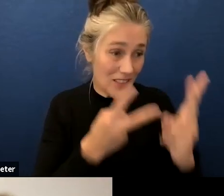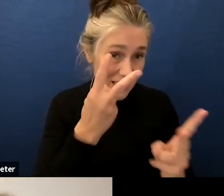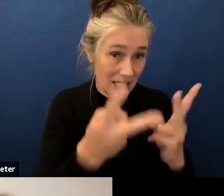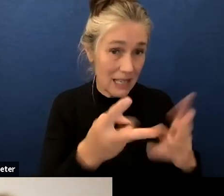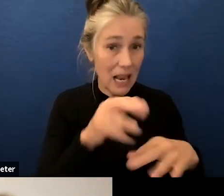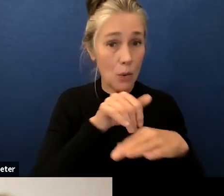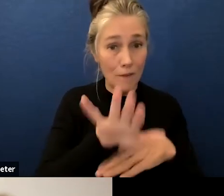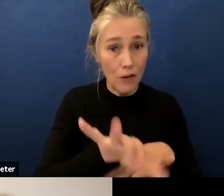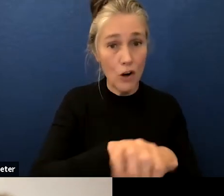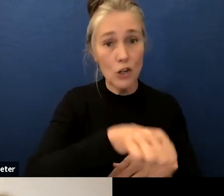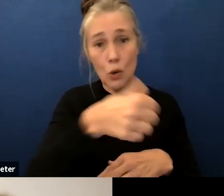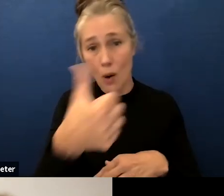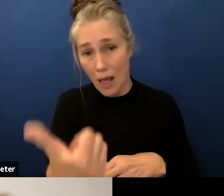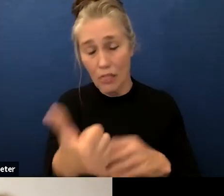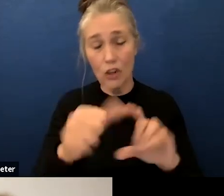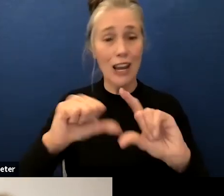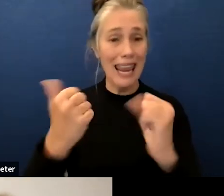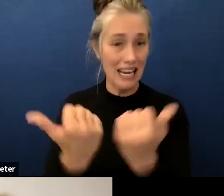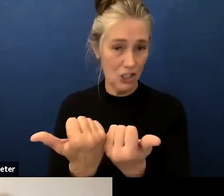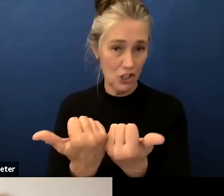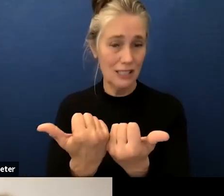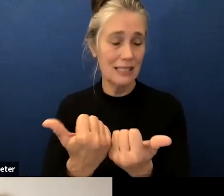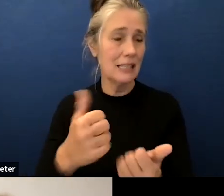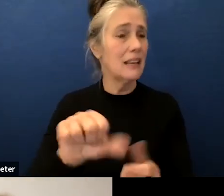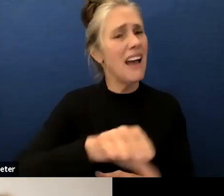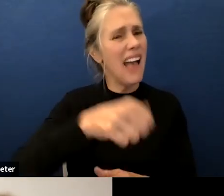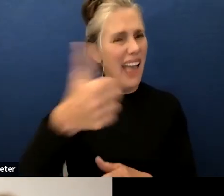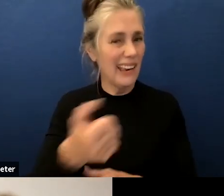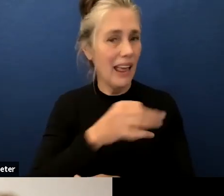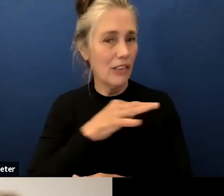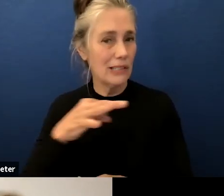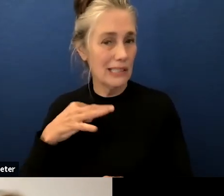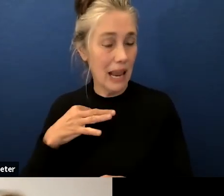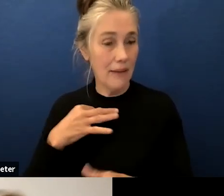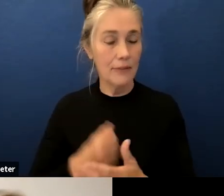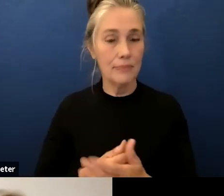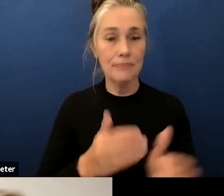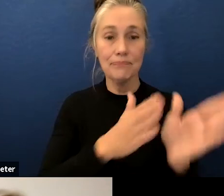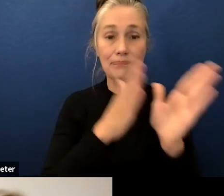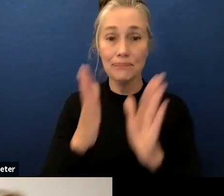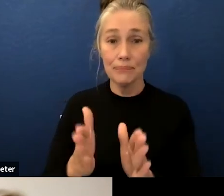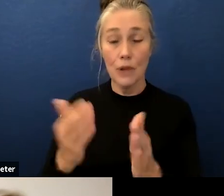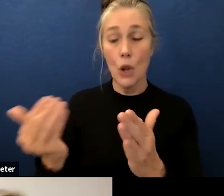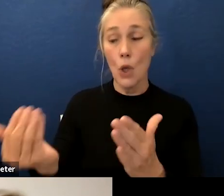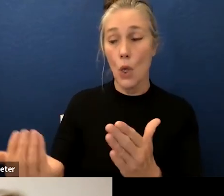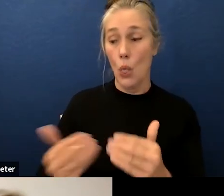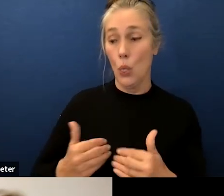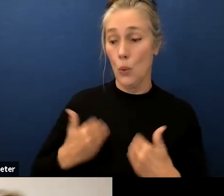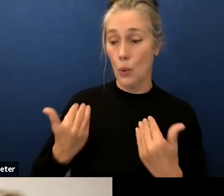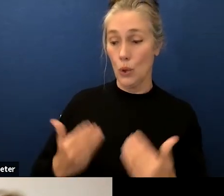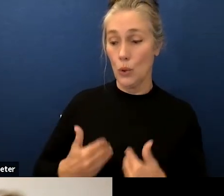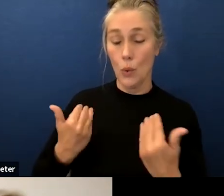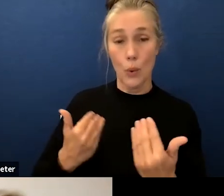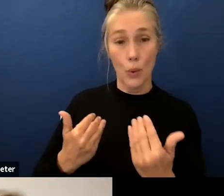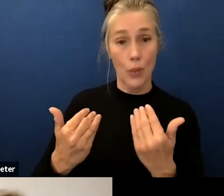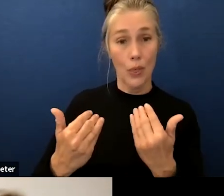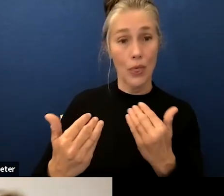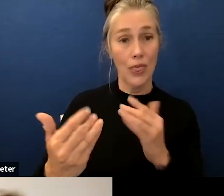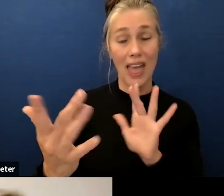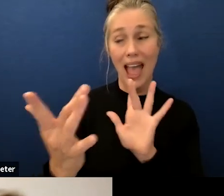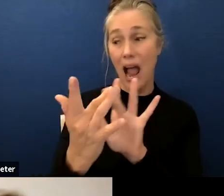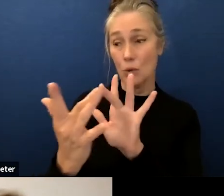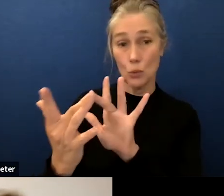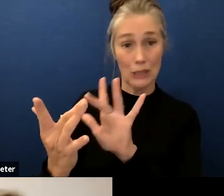we are also through our youth outreach workers and our school social worker for homeless and foster